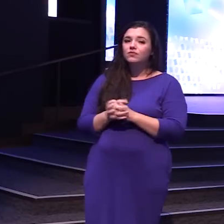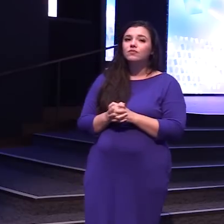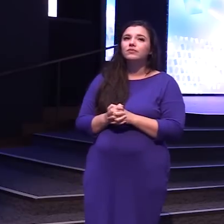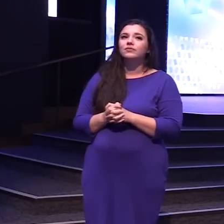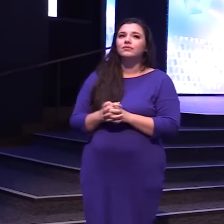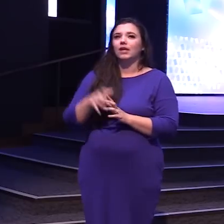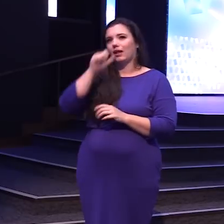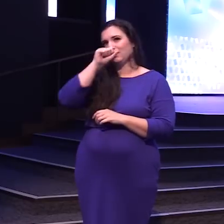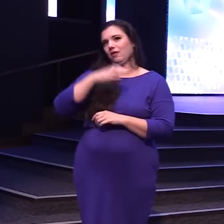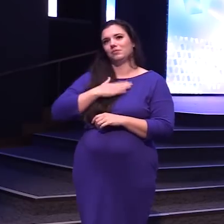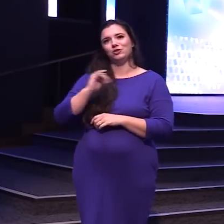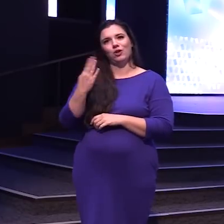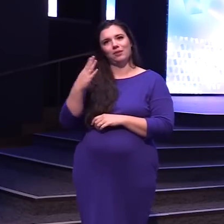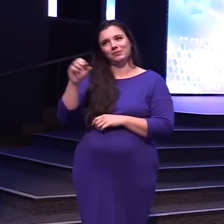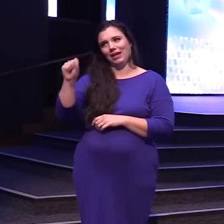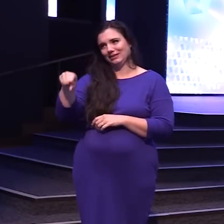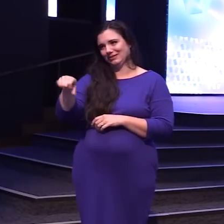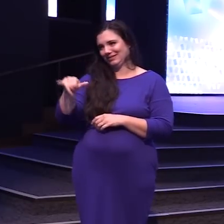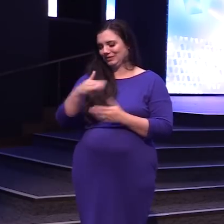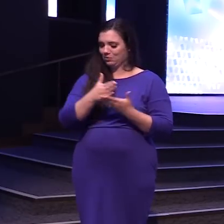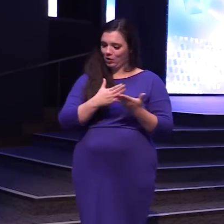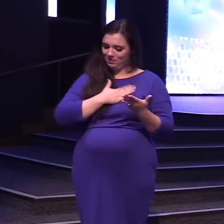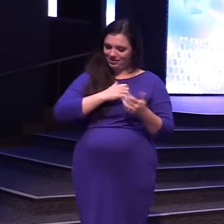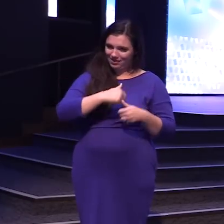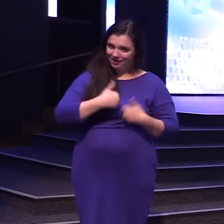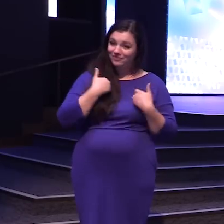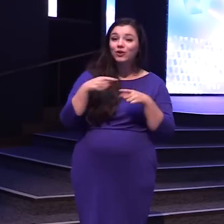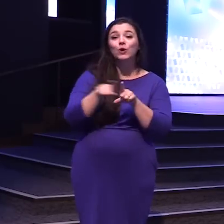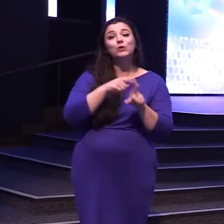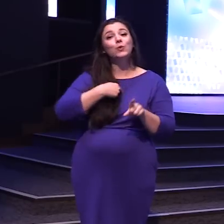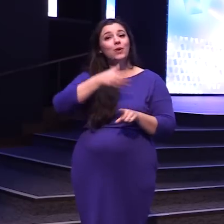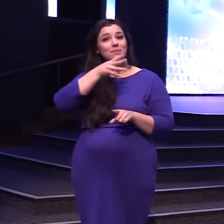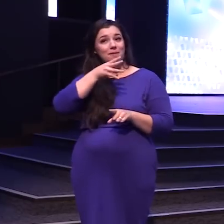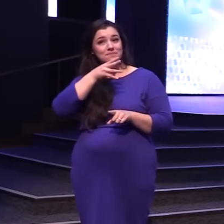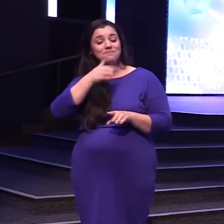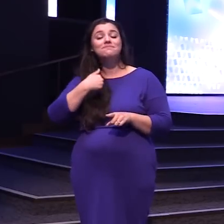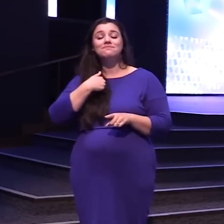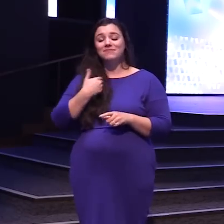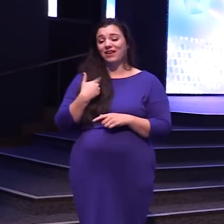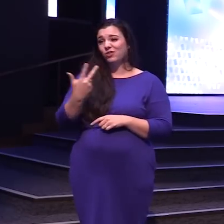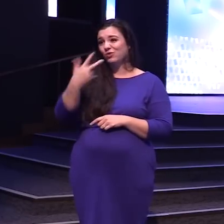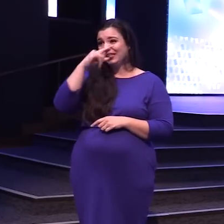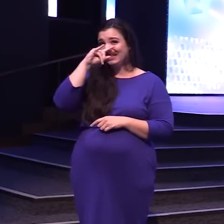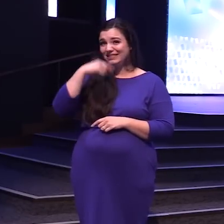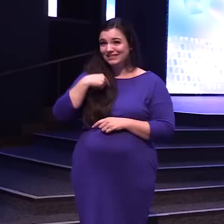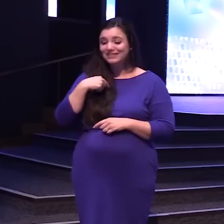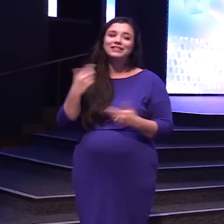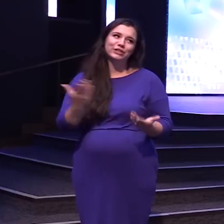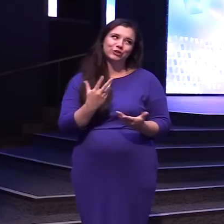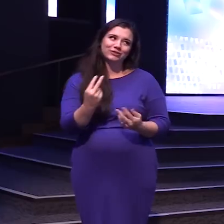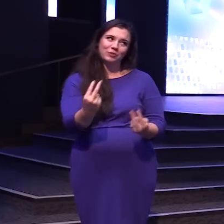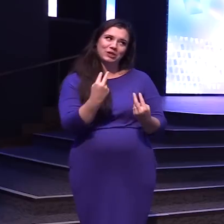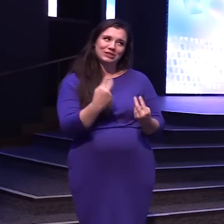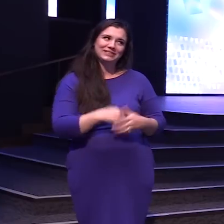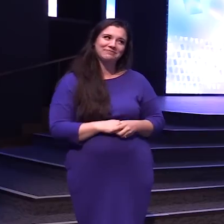I do love my job That's that part of my life I also am a mom I've got three kids They're here